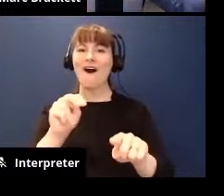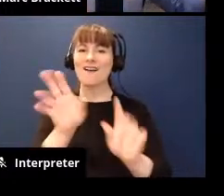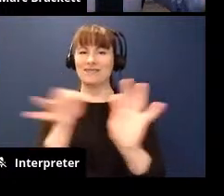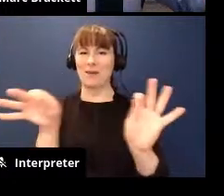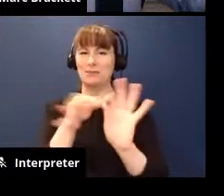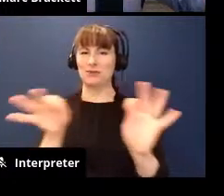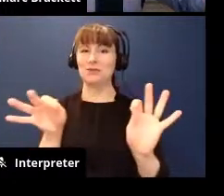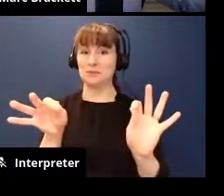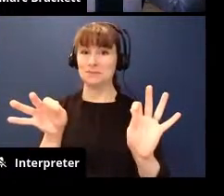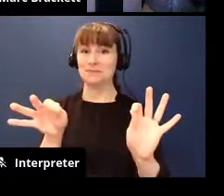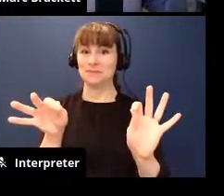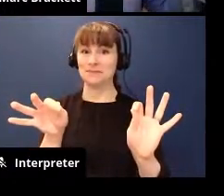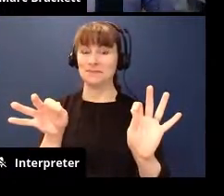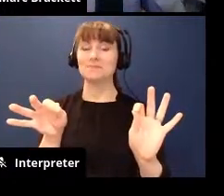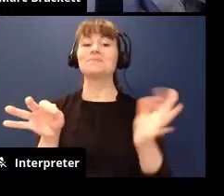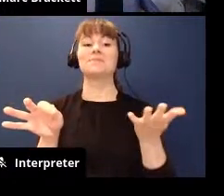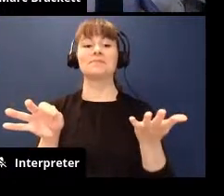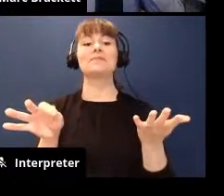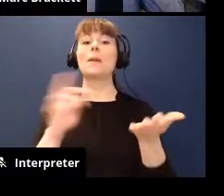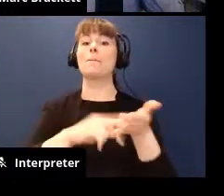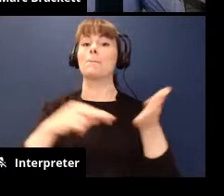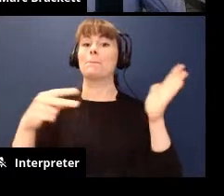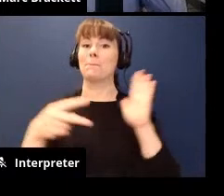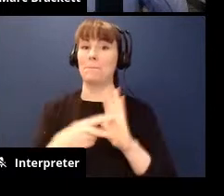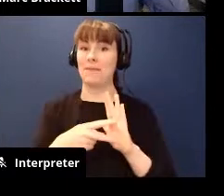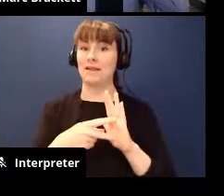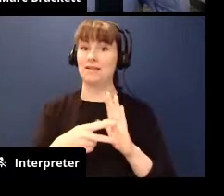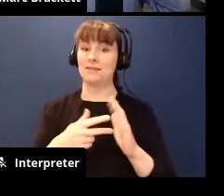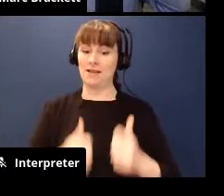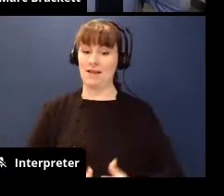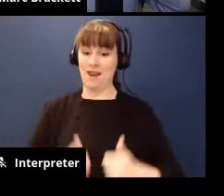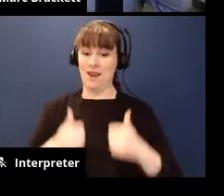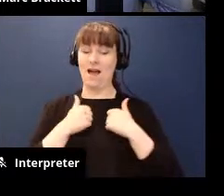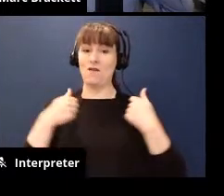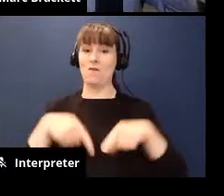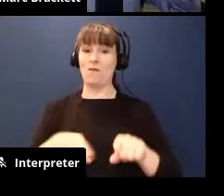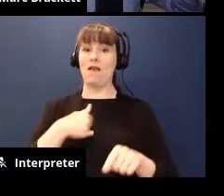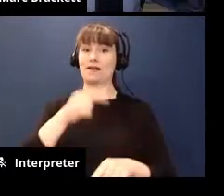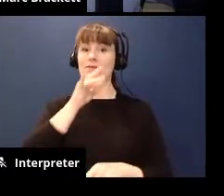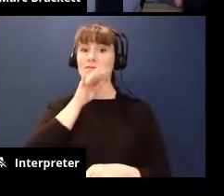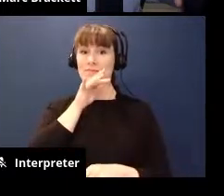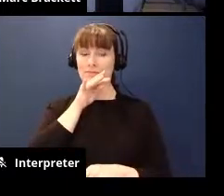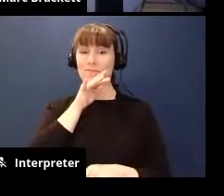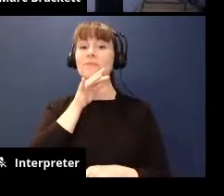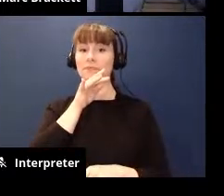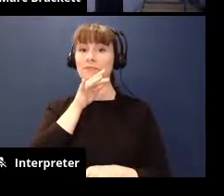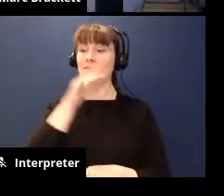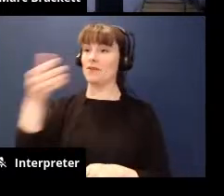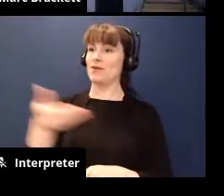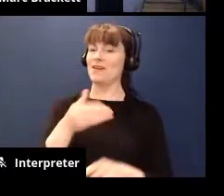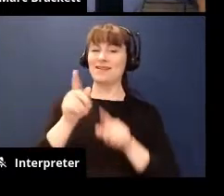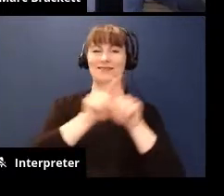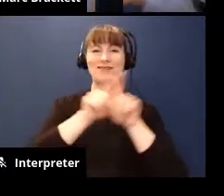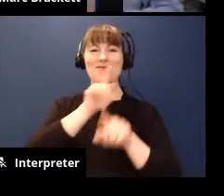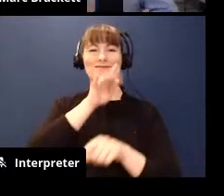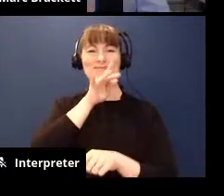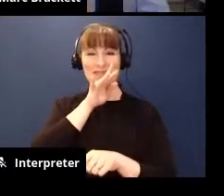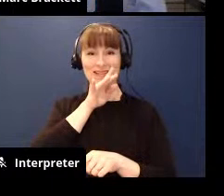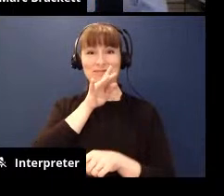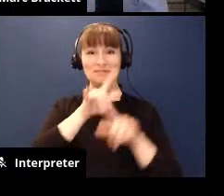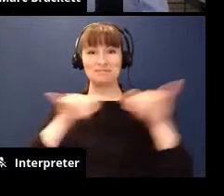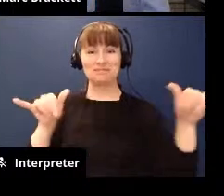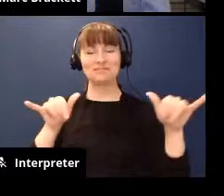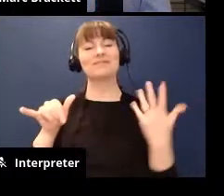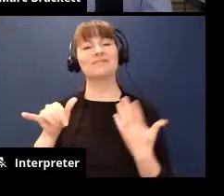captions so this means that live as I'm speaking on this broadcast as our guest star is speaking on this broadcast